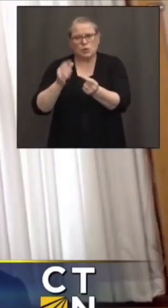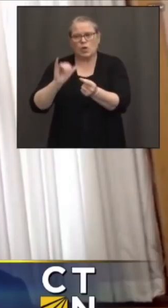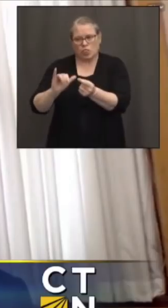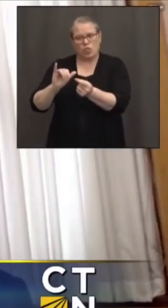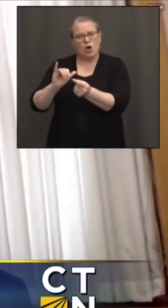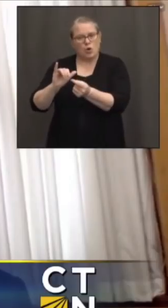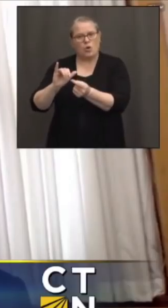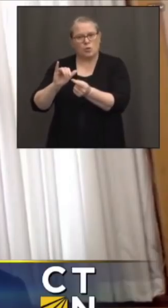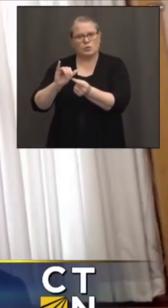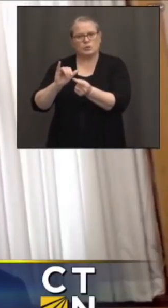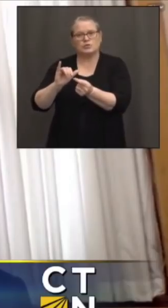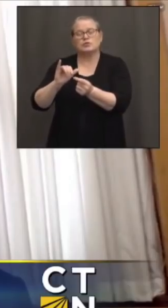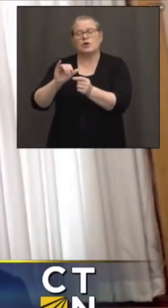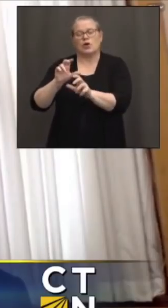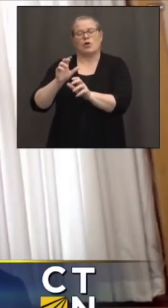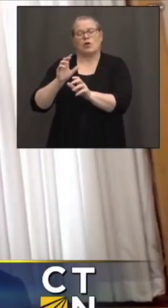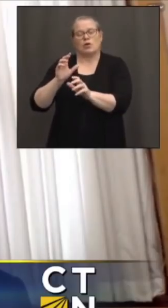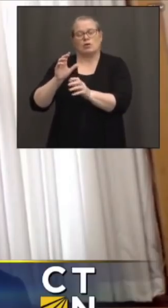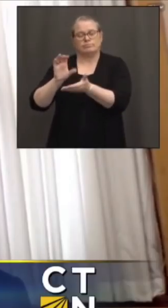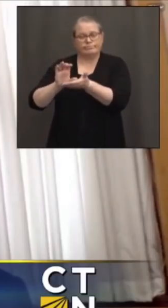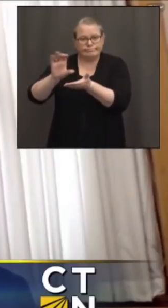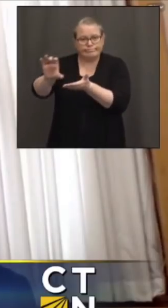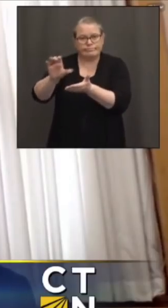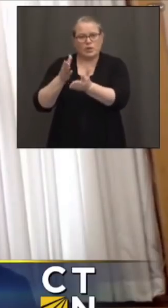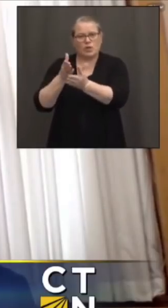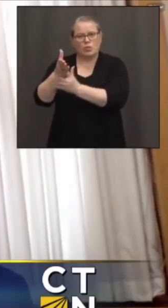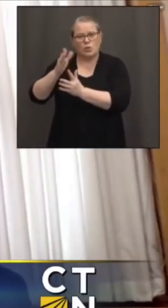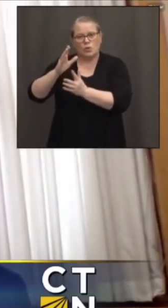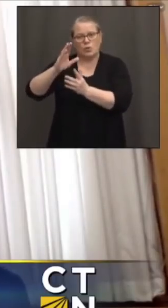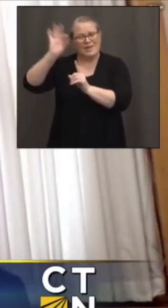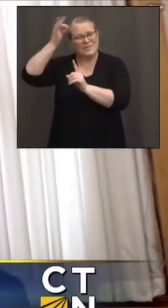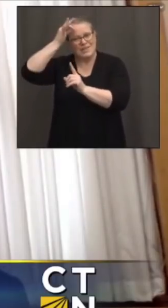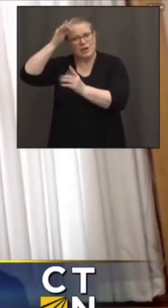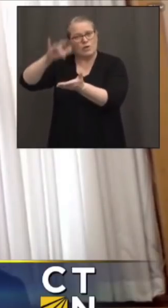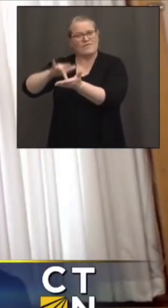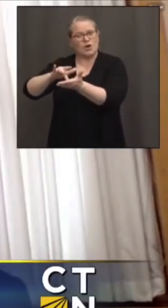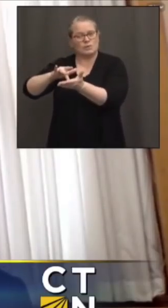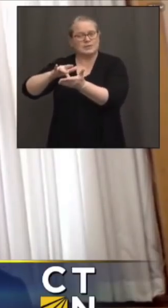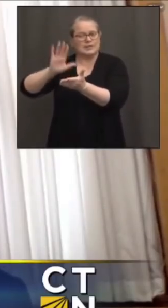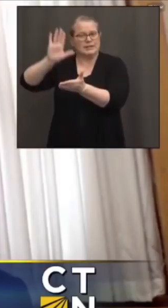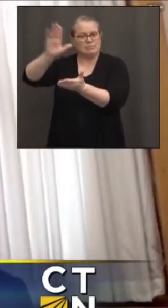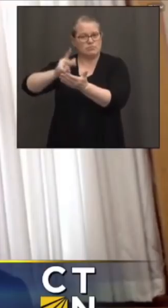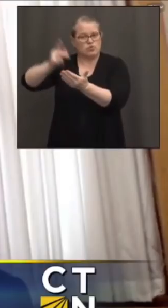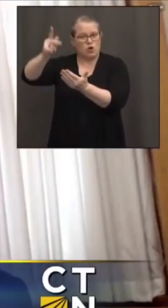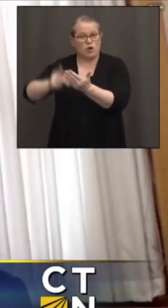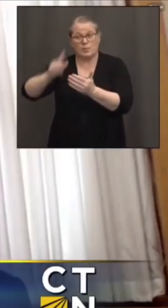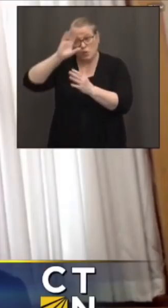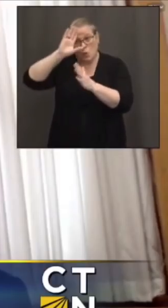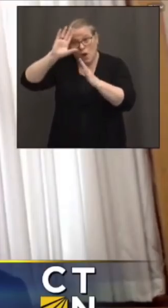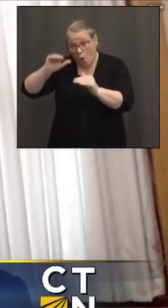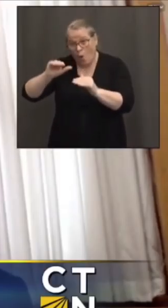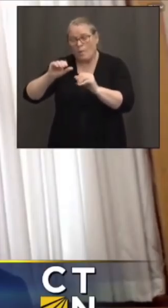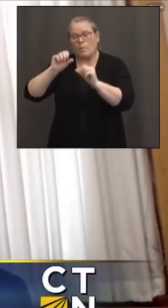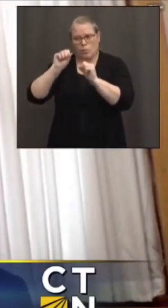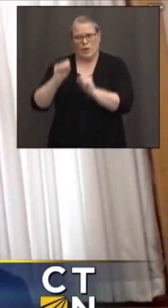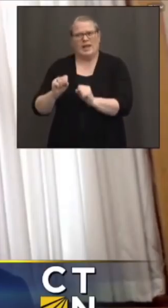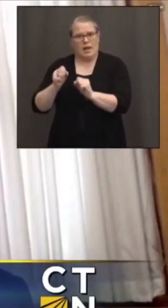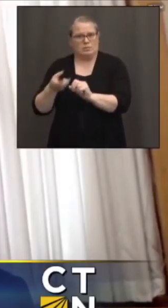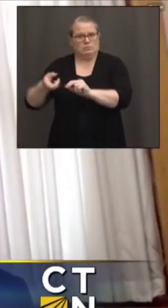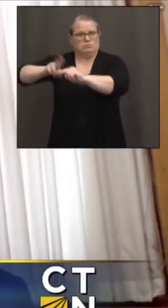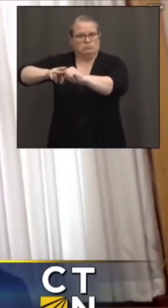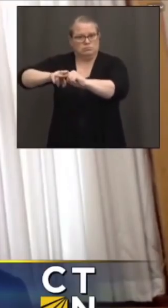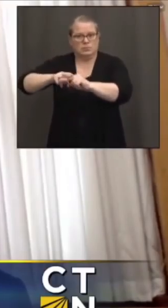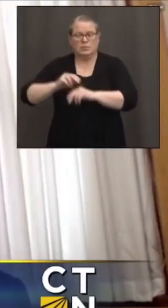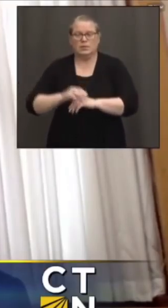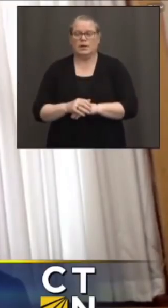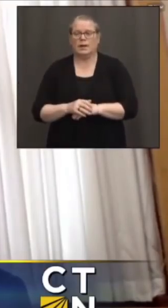directly through the federal pharmacy program, so we're hoping those conversations can proceed well. We do think we're right on the edge, though, of, as the governor